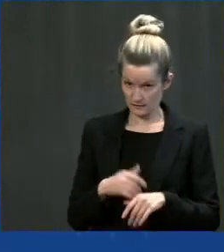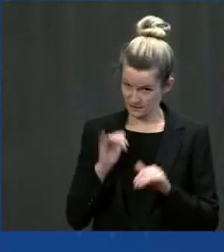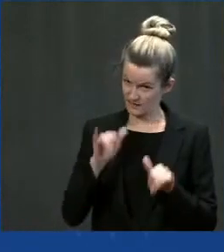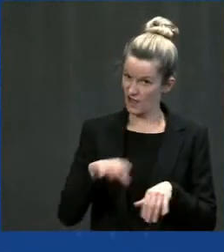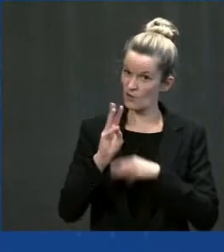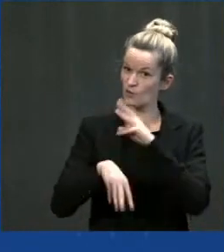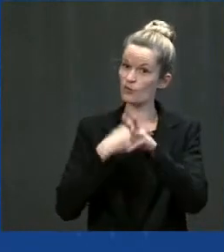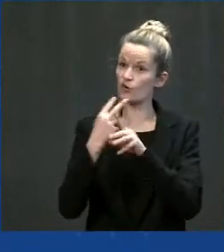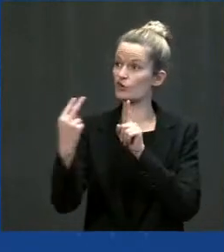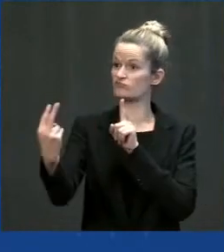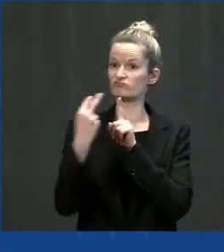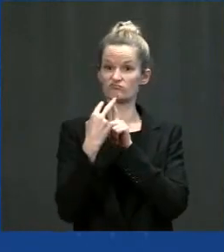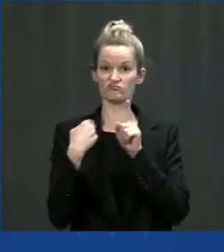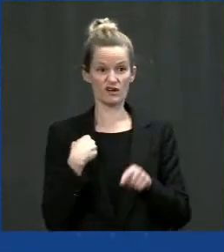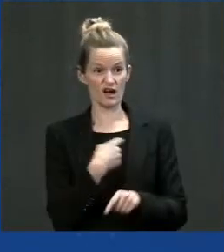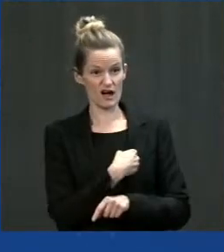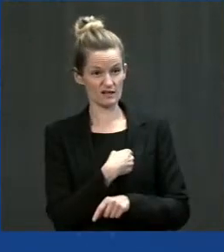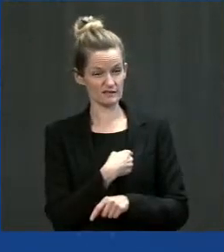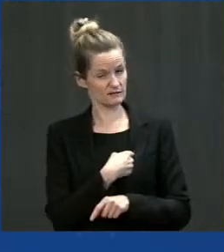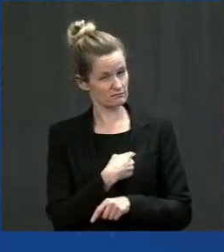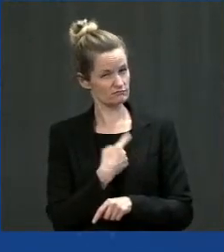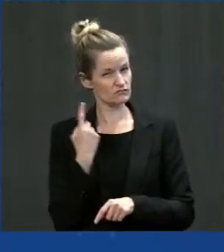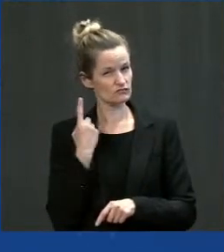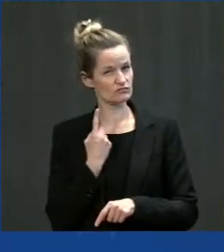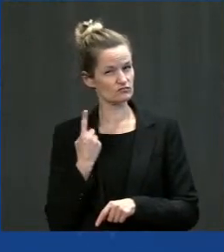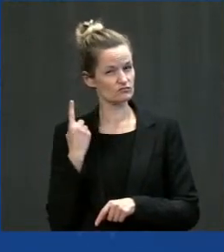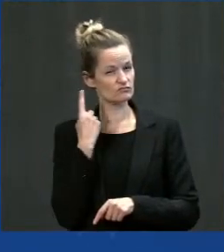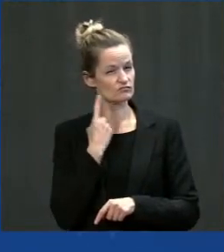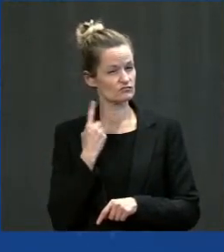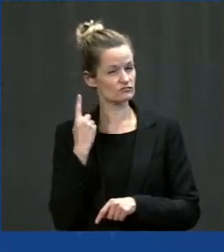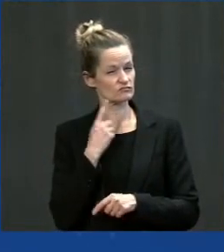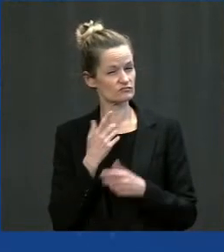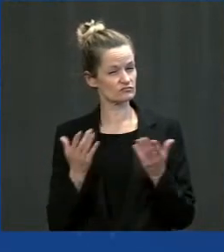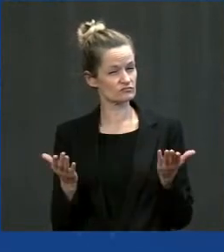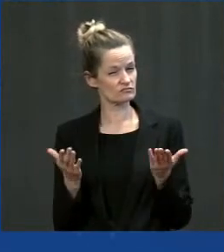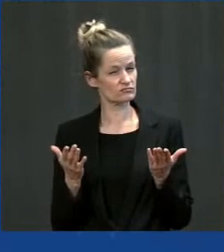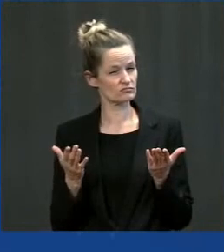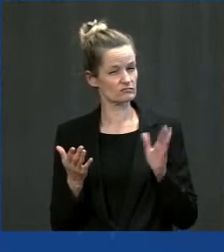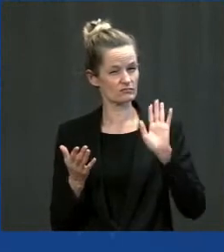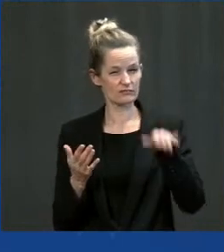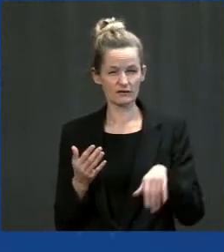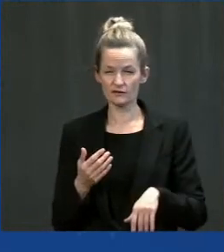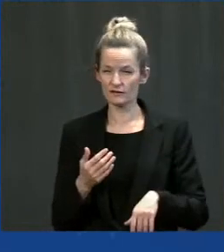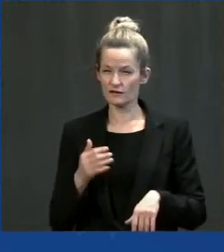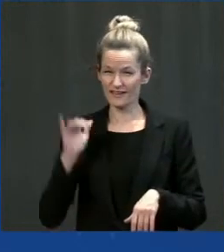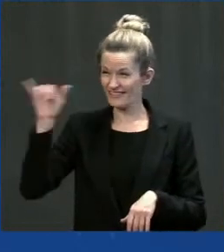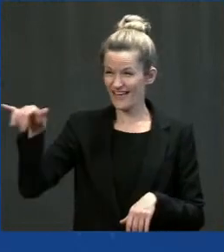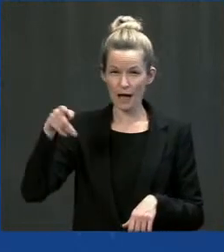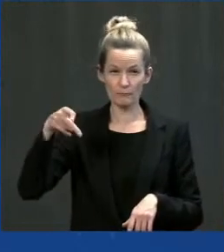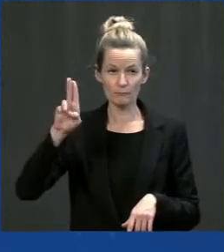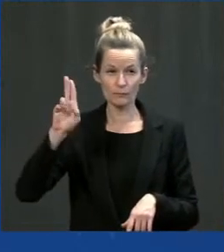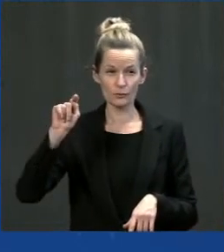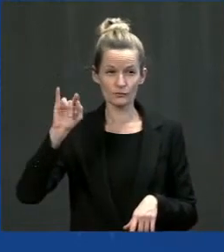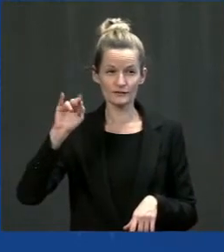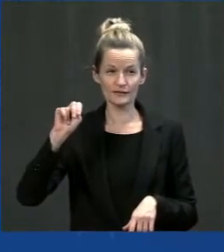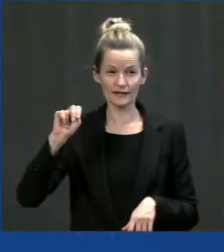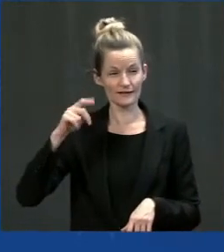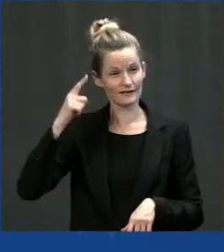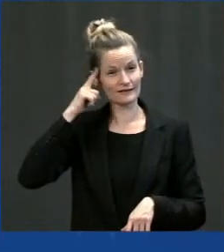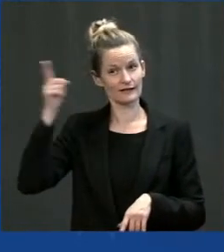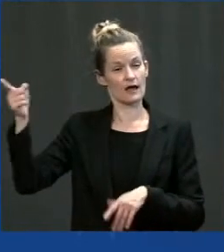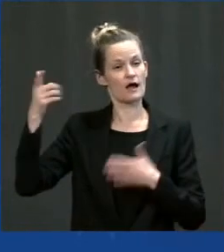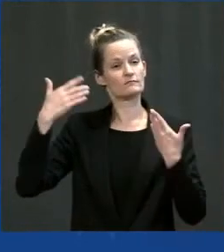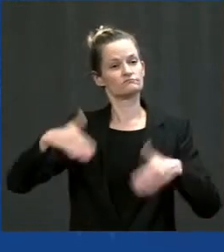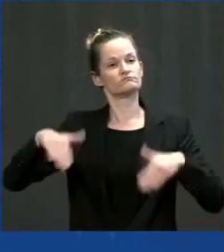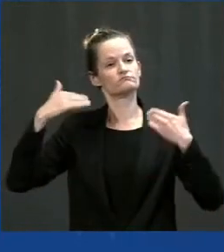And you got guys like Xi Jinping and Putin who think the answer is autocracy because democracies can't get together.